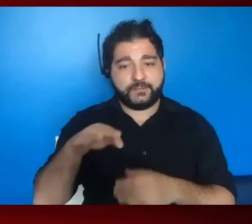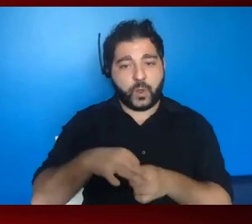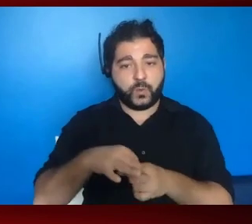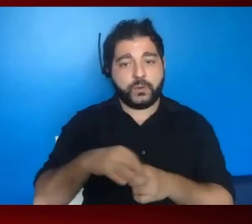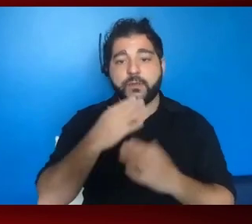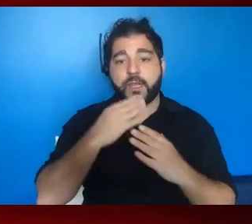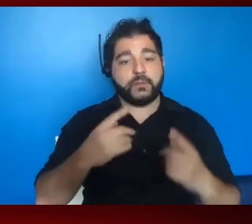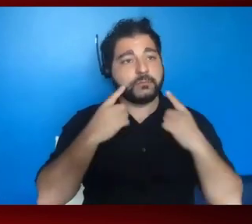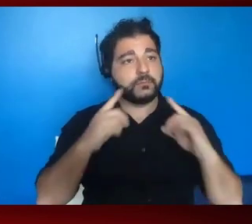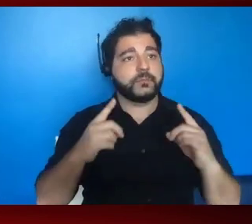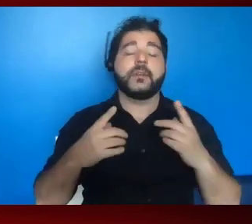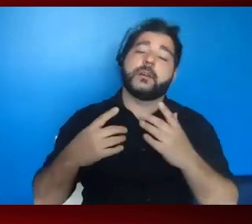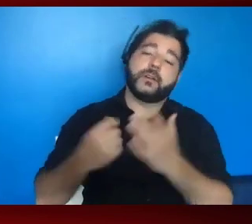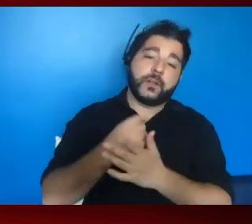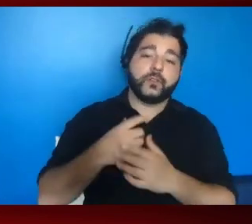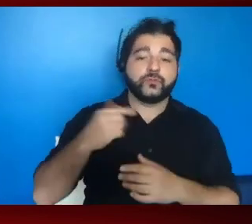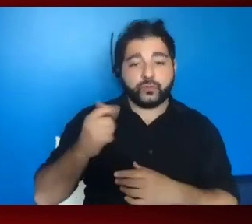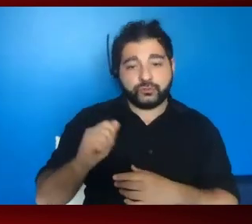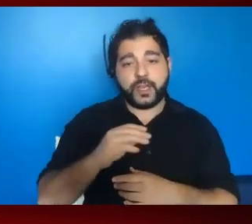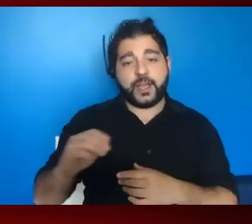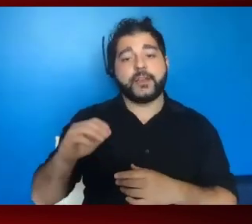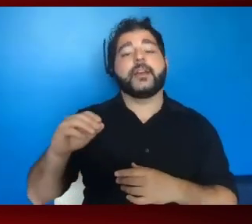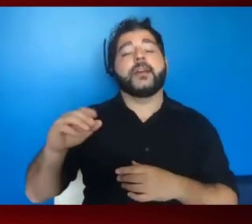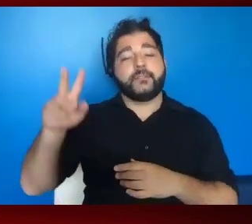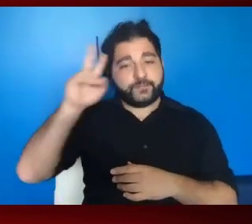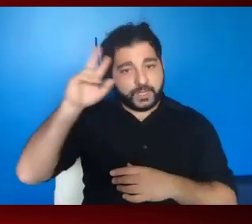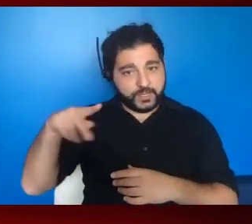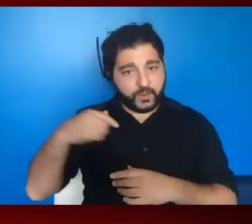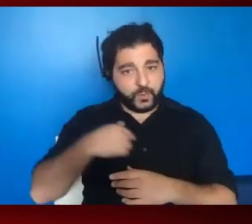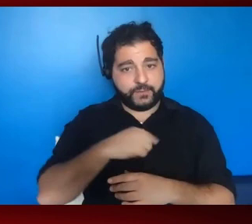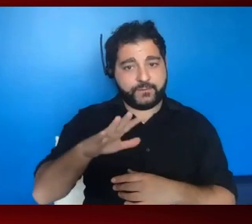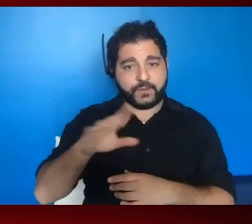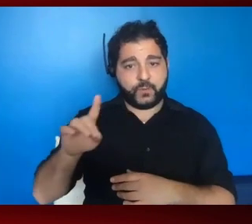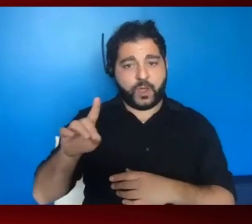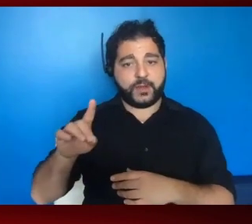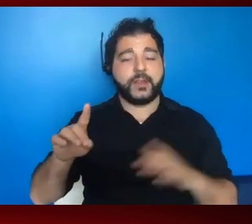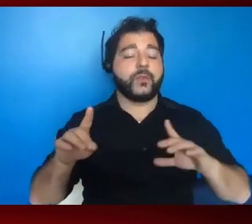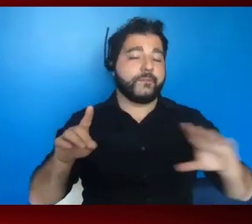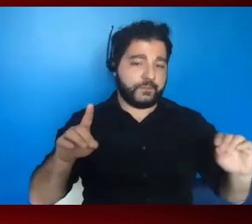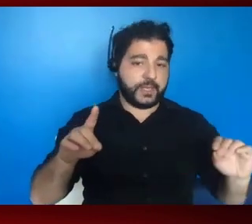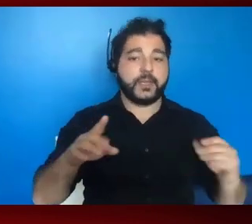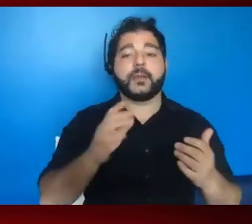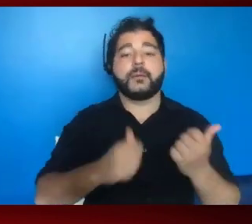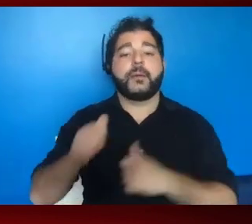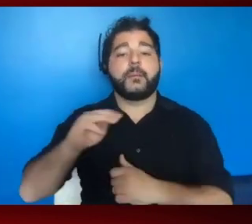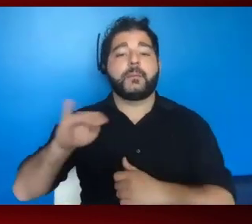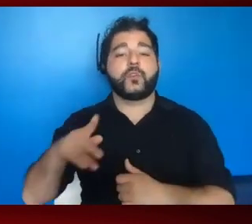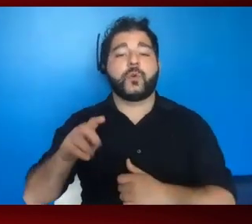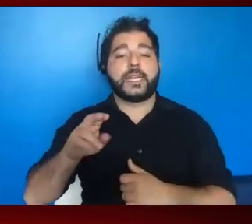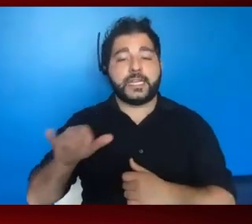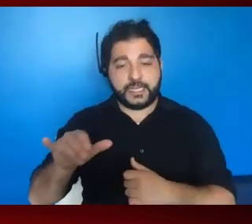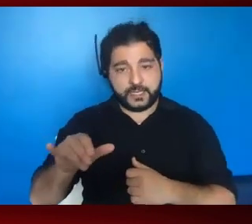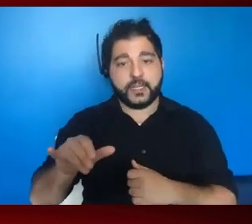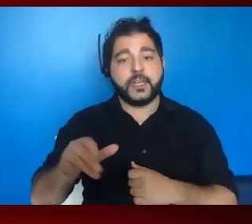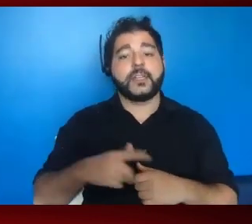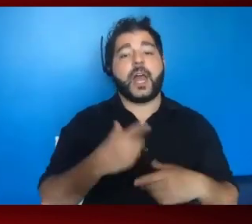our victories in Georgia and Vice President Harris's tie-breaking vote, we have a 51-50 majority. The reconciliation process is